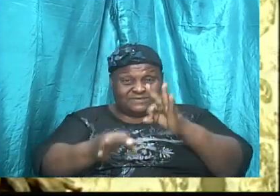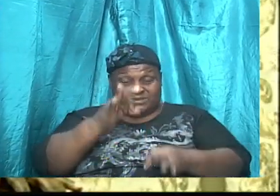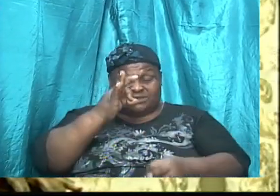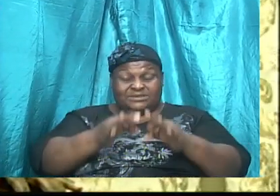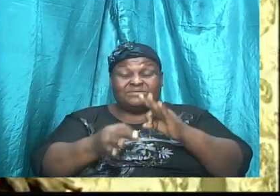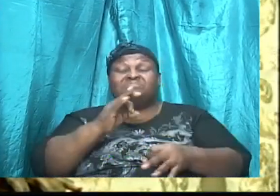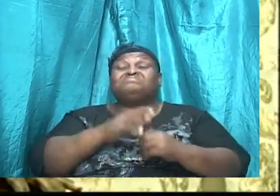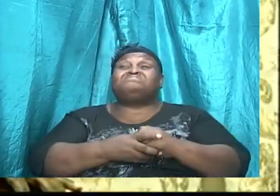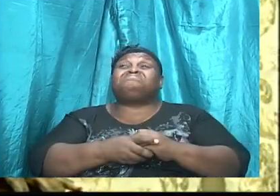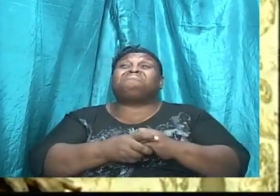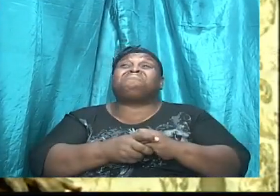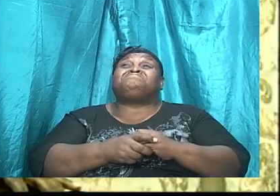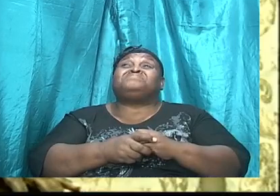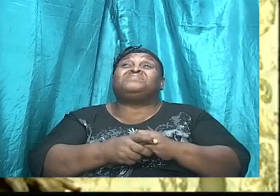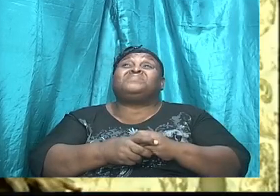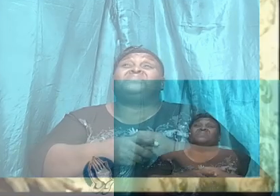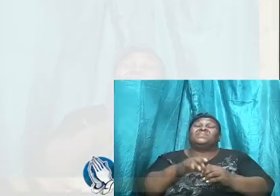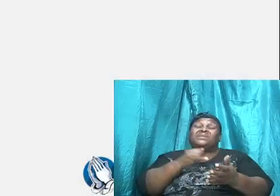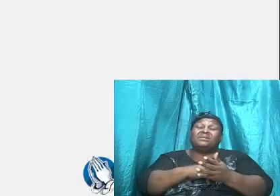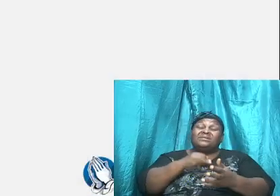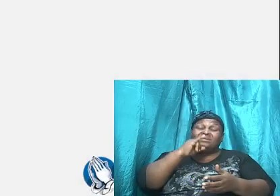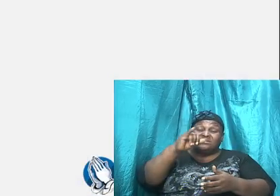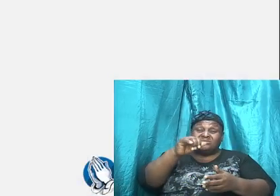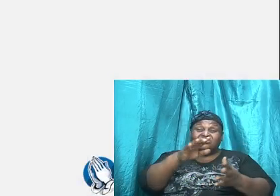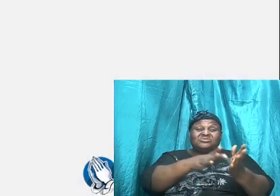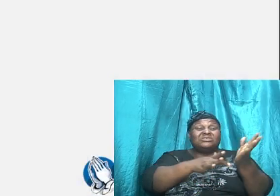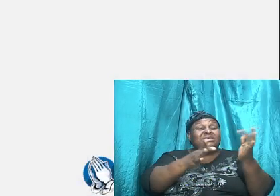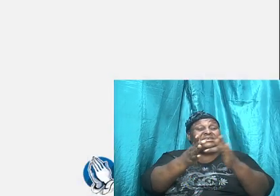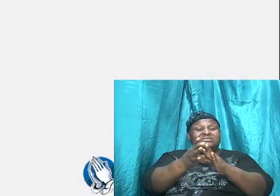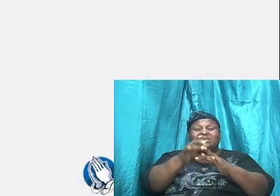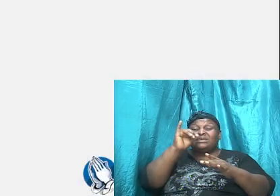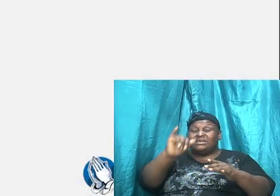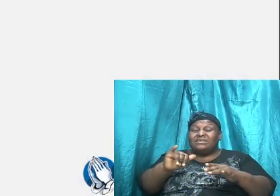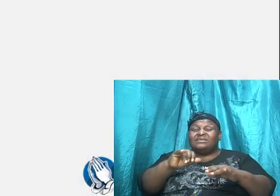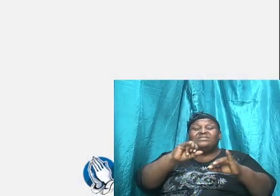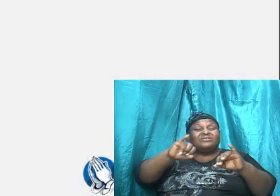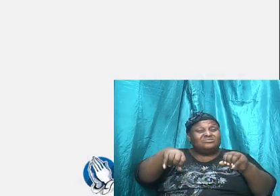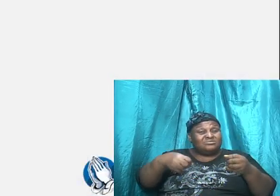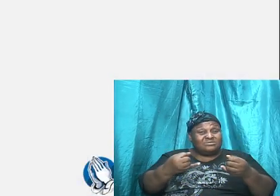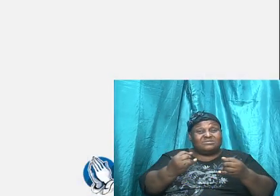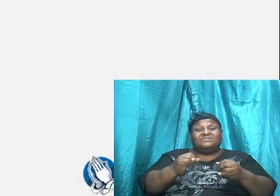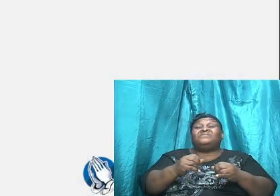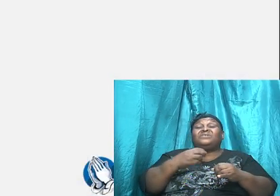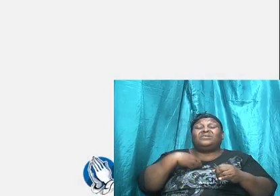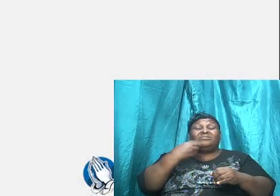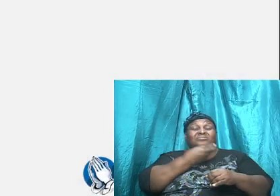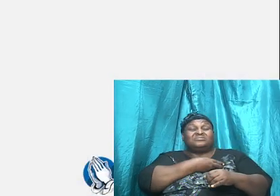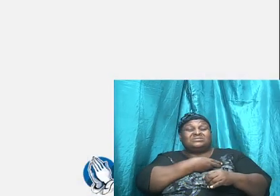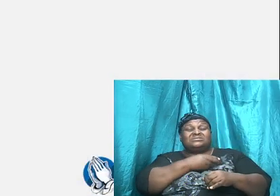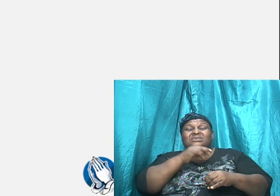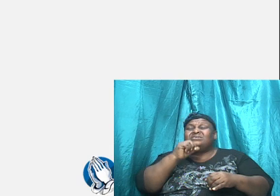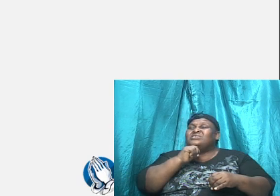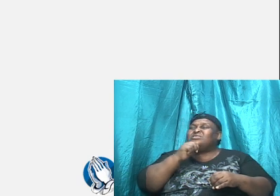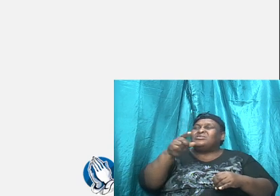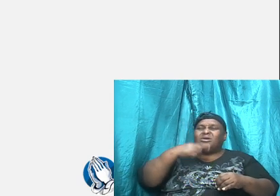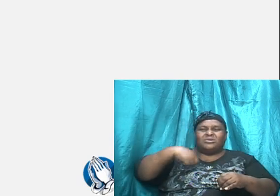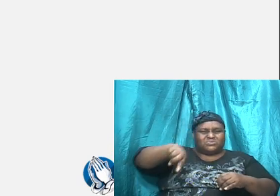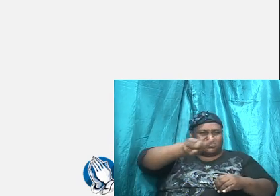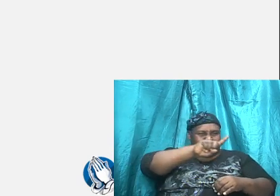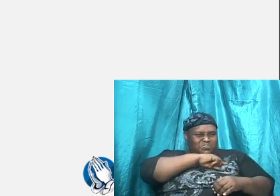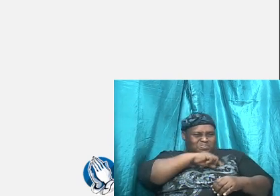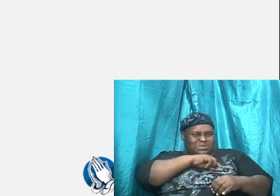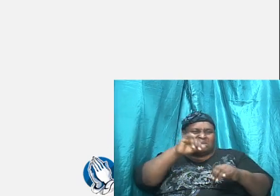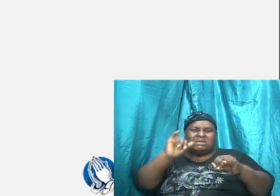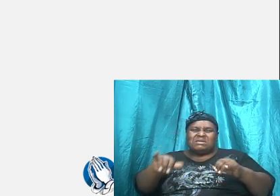And notice that it is Christ that justify us. it's not we that